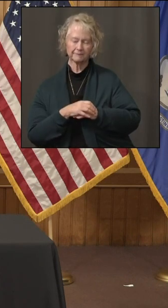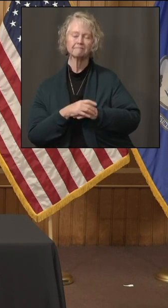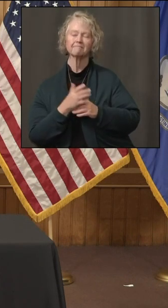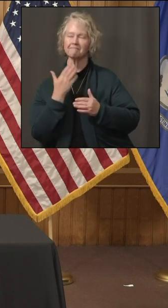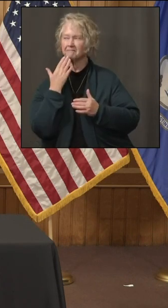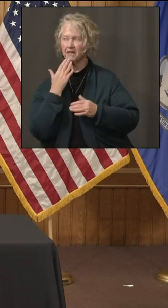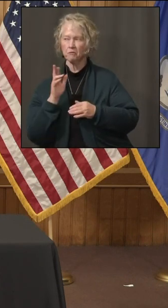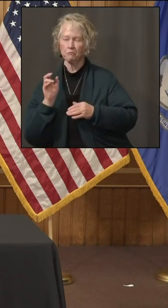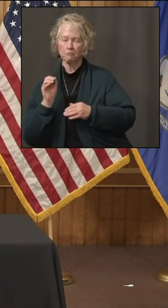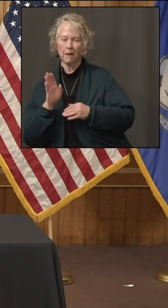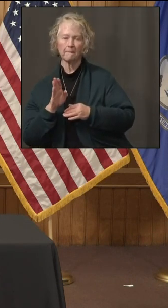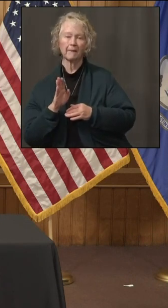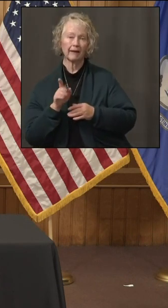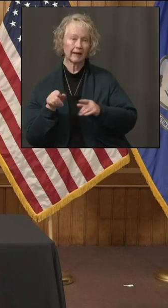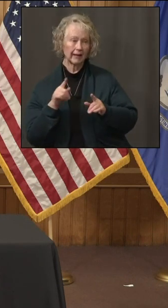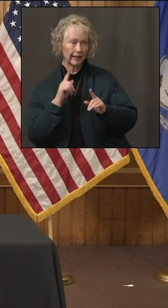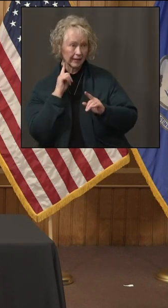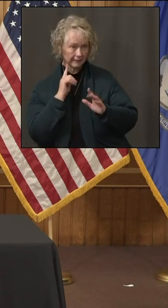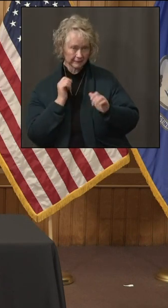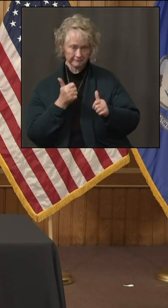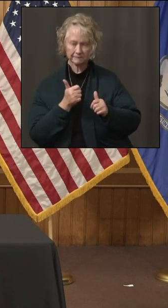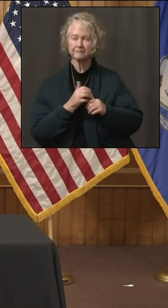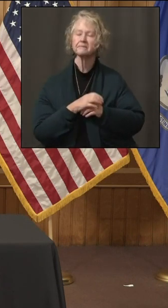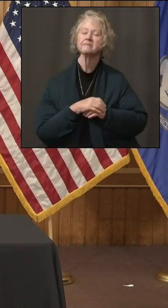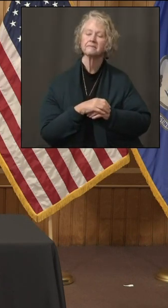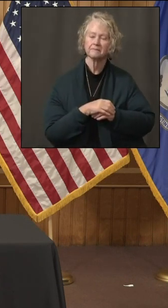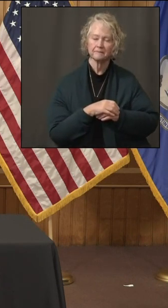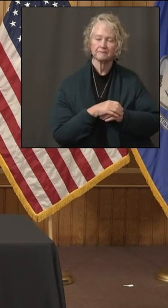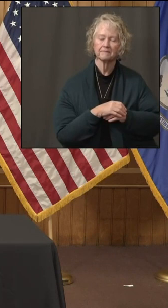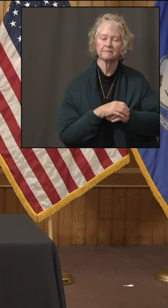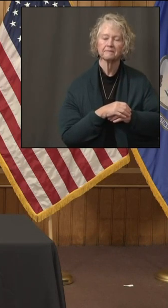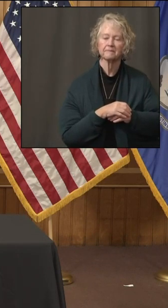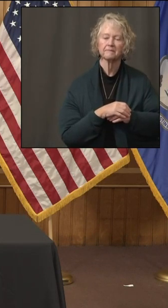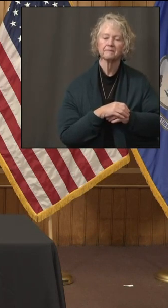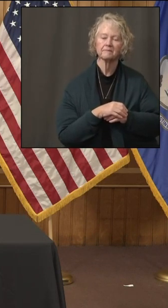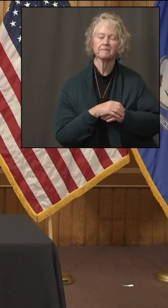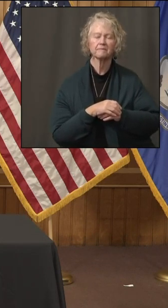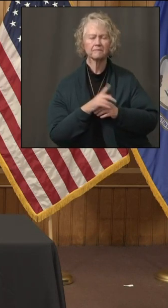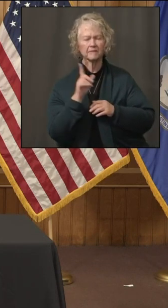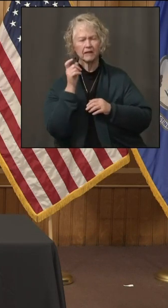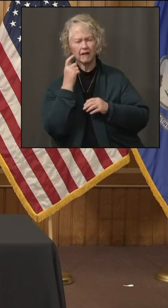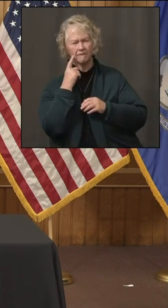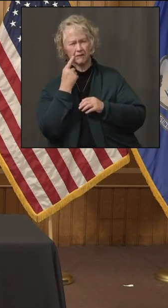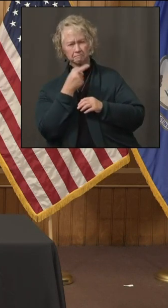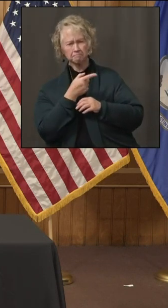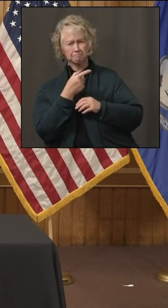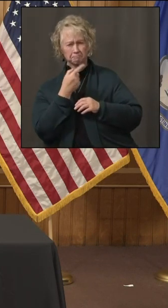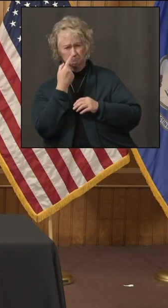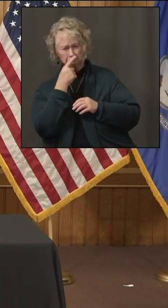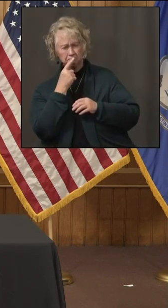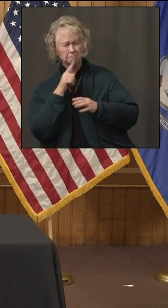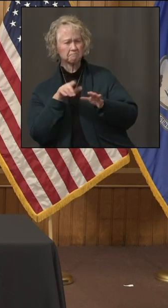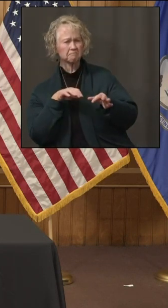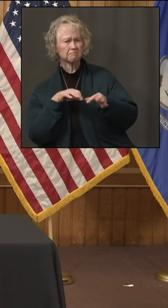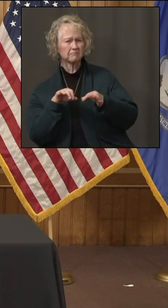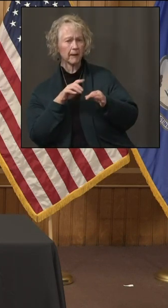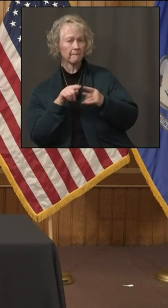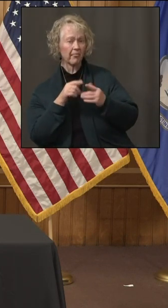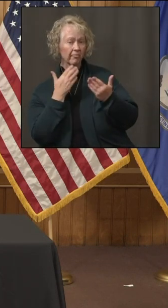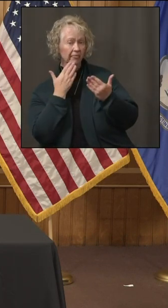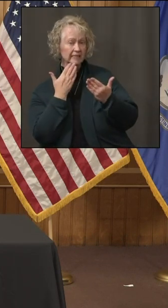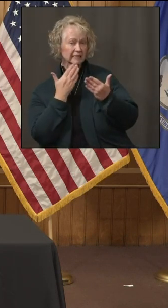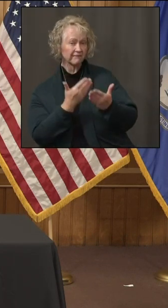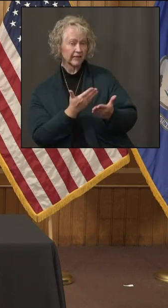Thanks, Rob. Can everybody hear me? Yes. Okay, good. Governor, talk a little, if you could, about Thanksgiving. Thanksgiving,